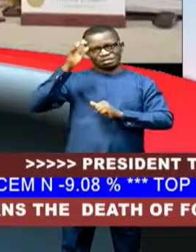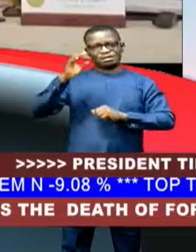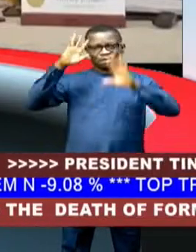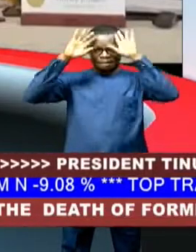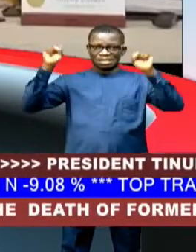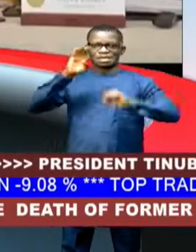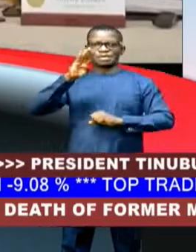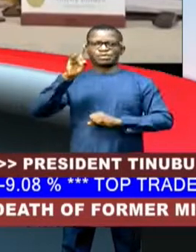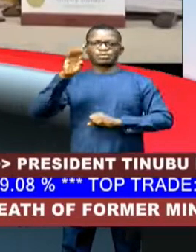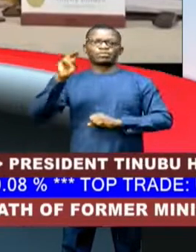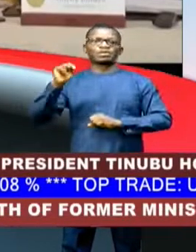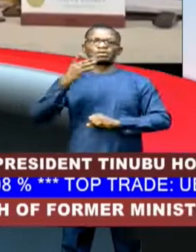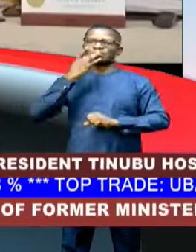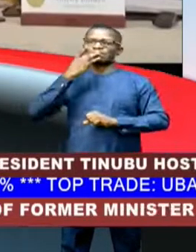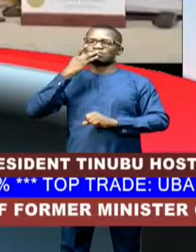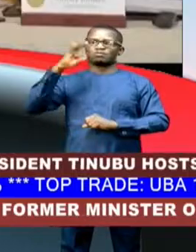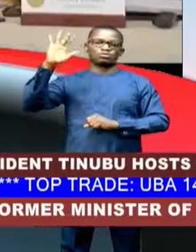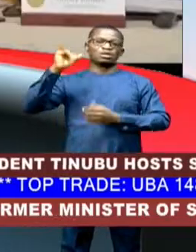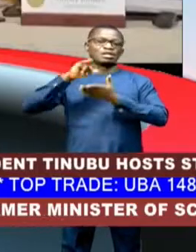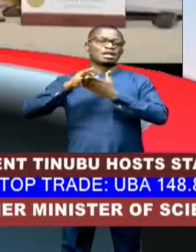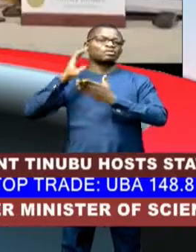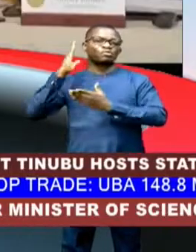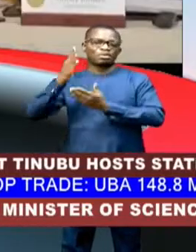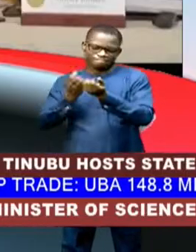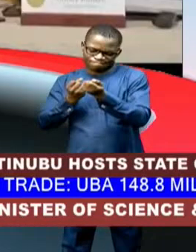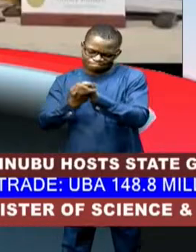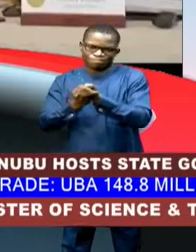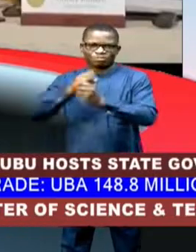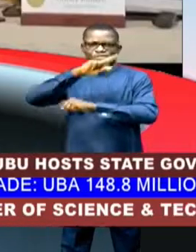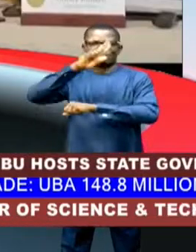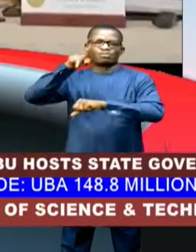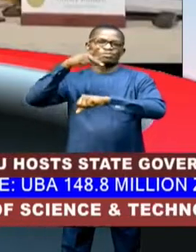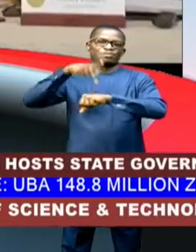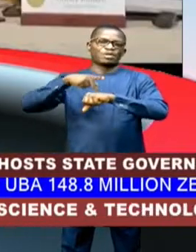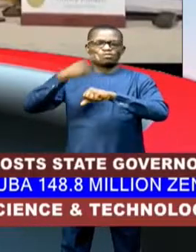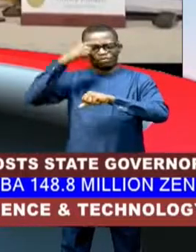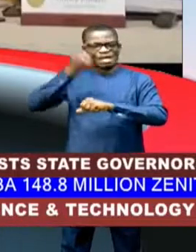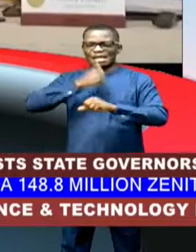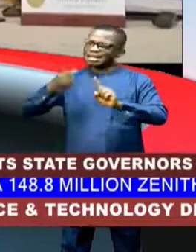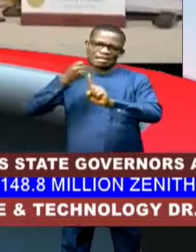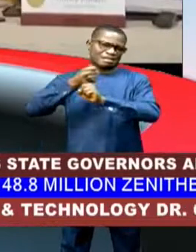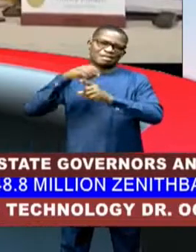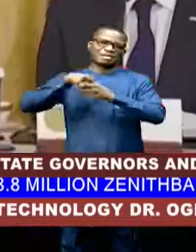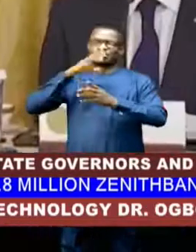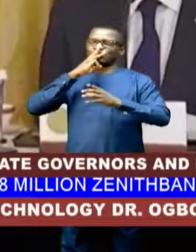defend the Philippines from any attack in the South China Sea. Jomei Steven tells us more.